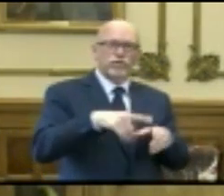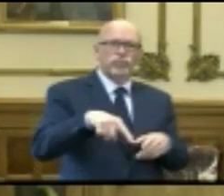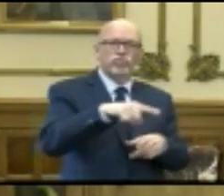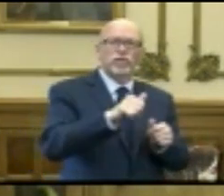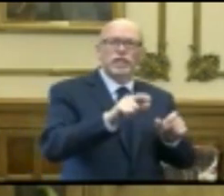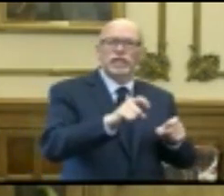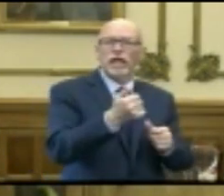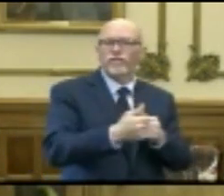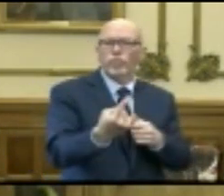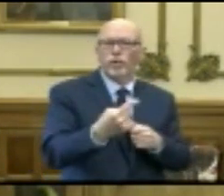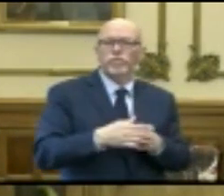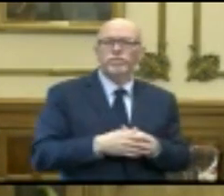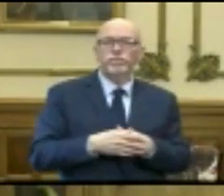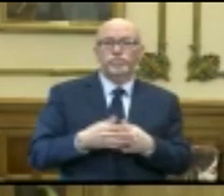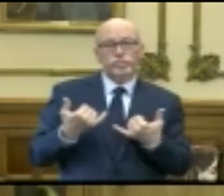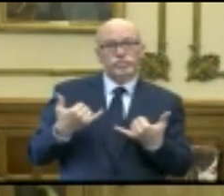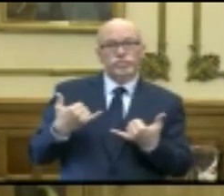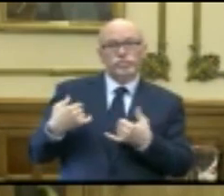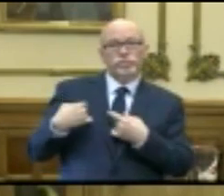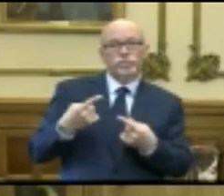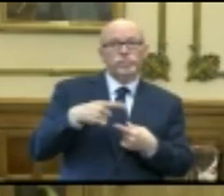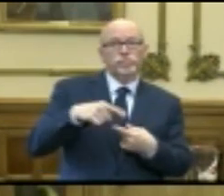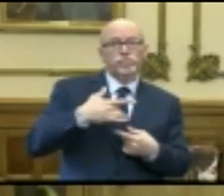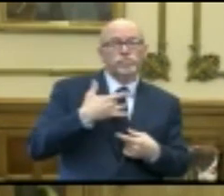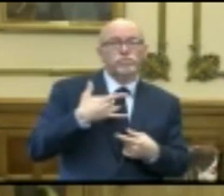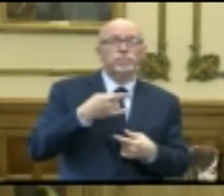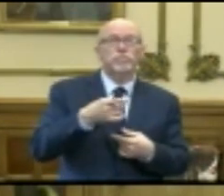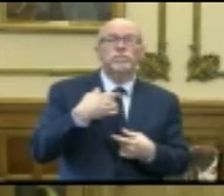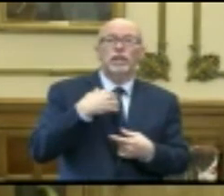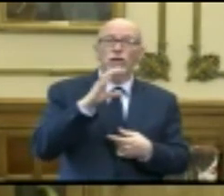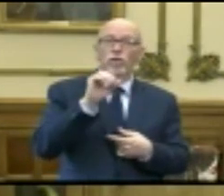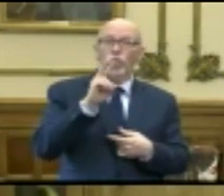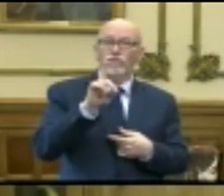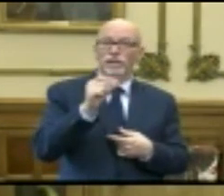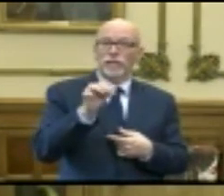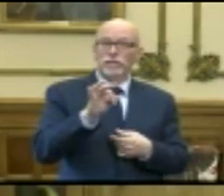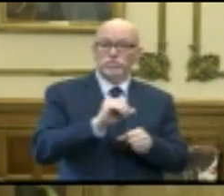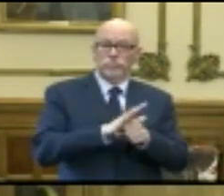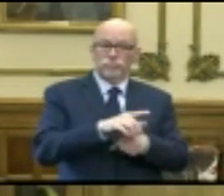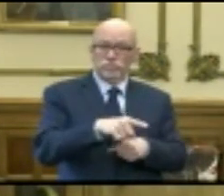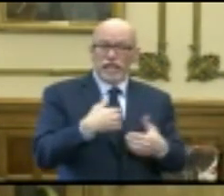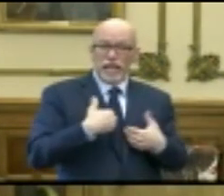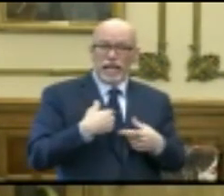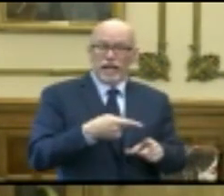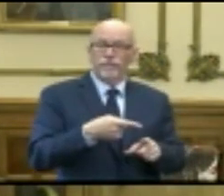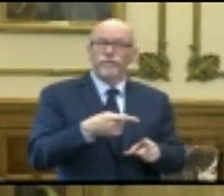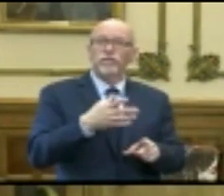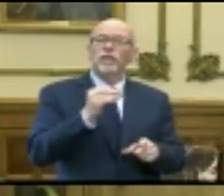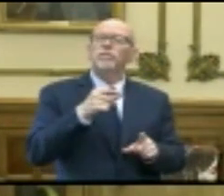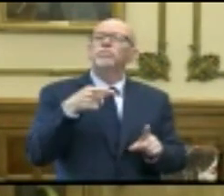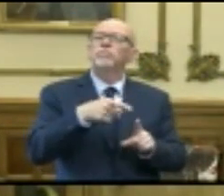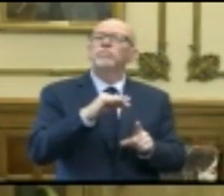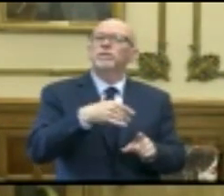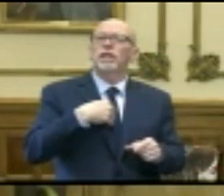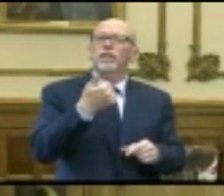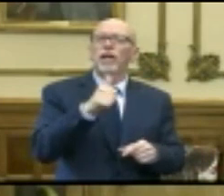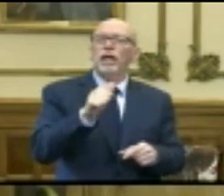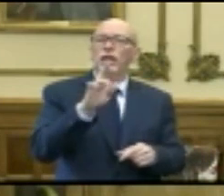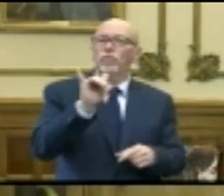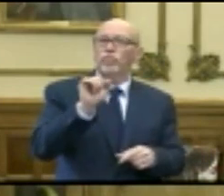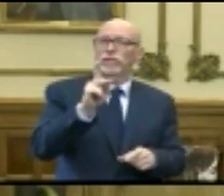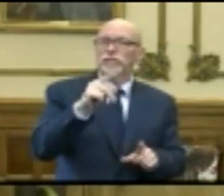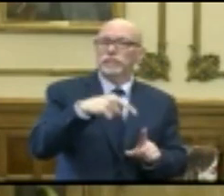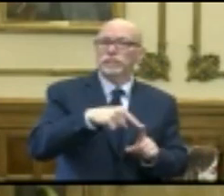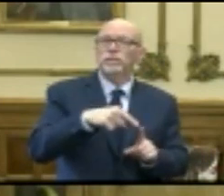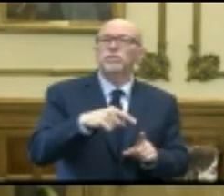anyone at this point in time that they feel has COVID-19, and specifically, if they have any risk factors,